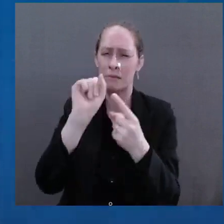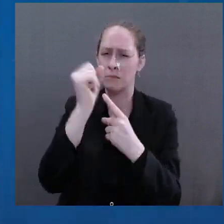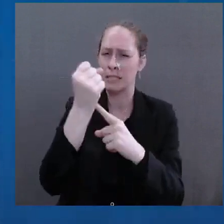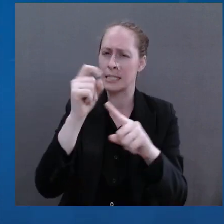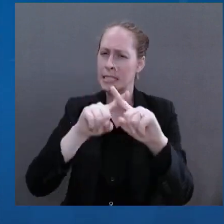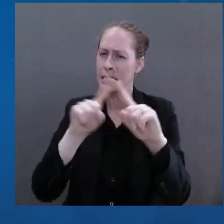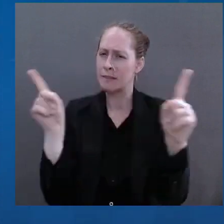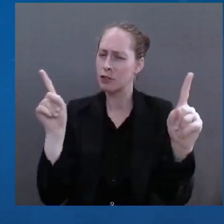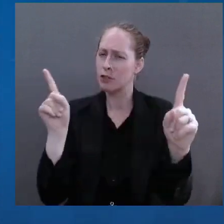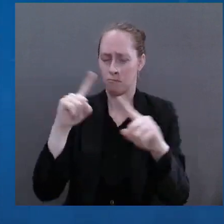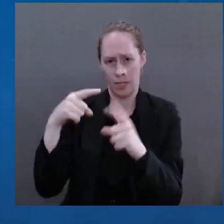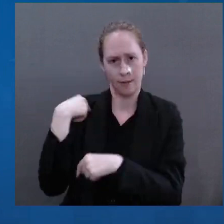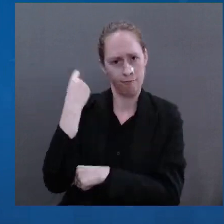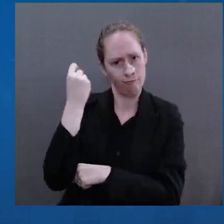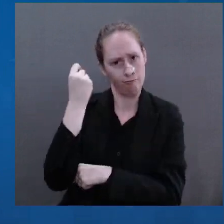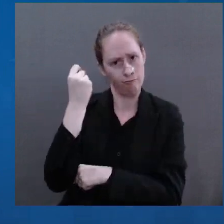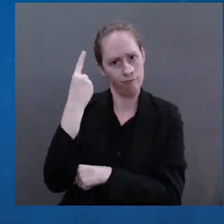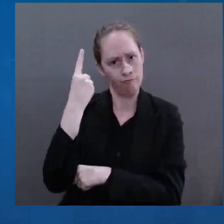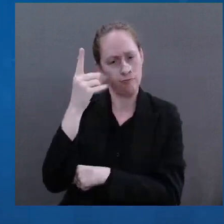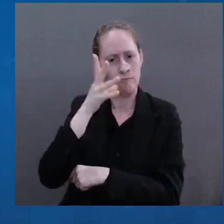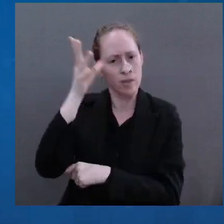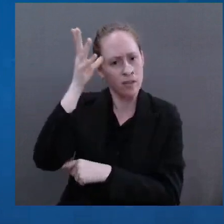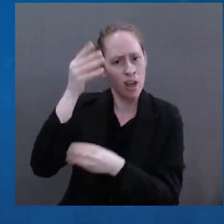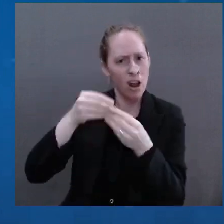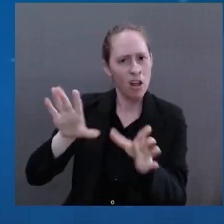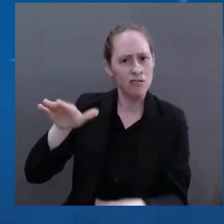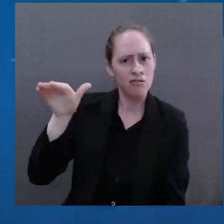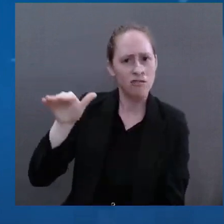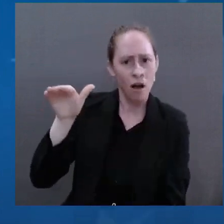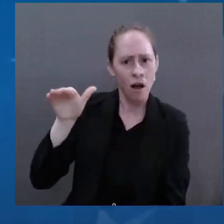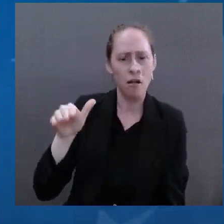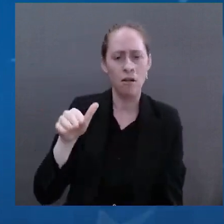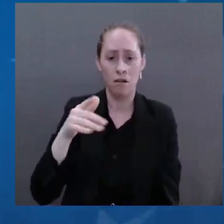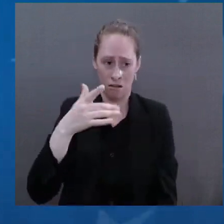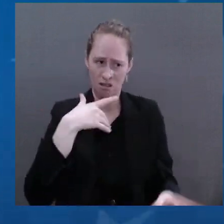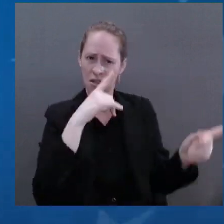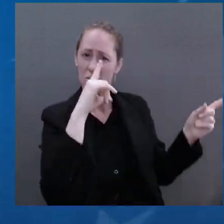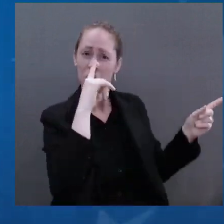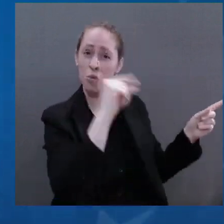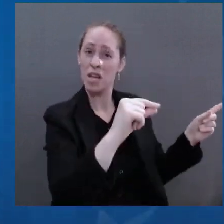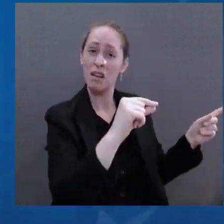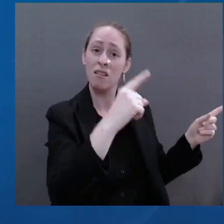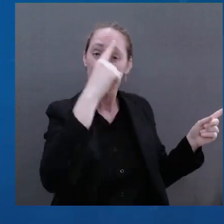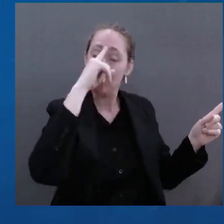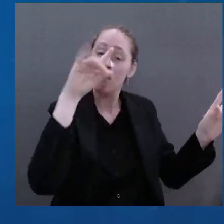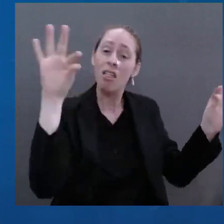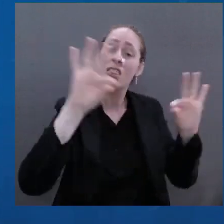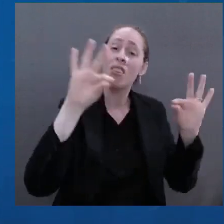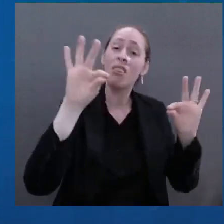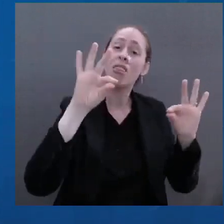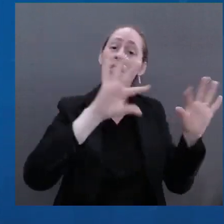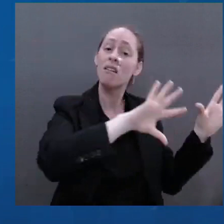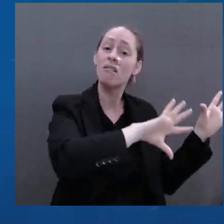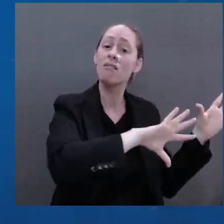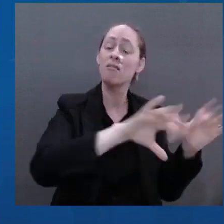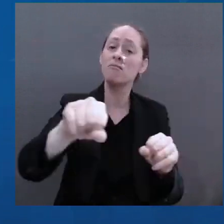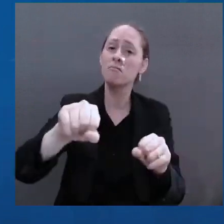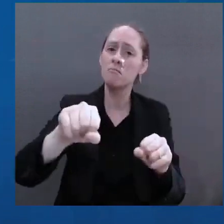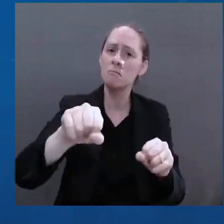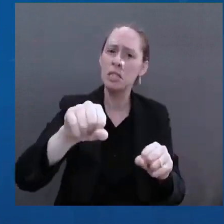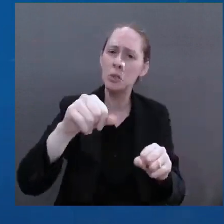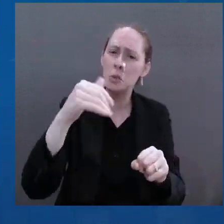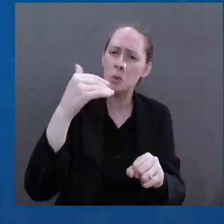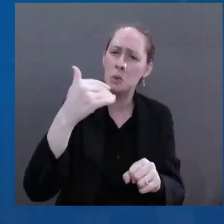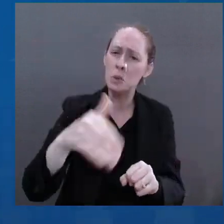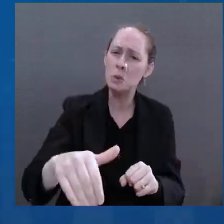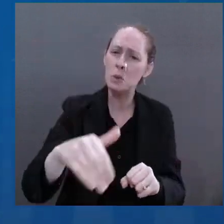have met their match with brave and stiff Ukrainian resistance. Rather than breaking Ukrainian resolve, Russia's brutal